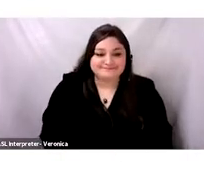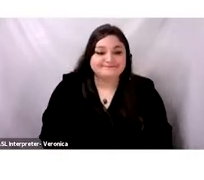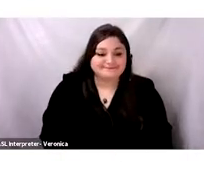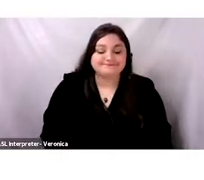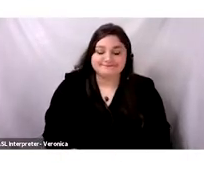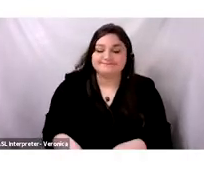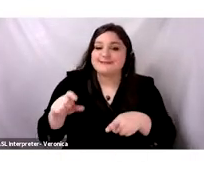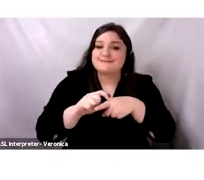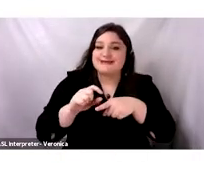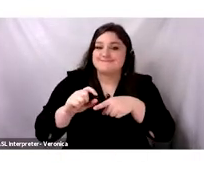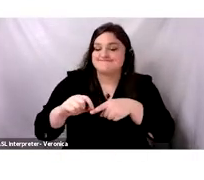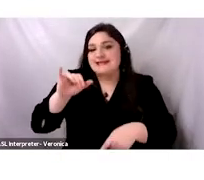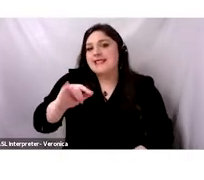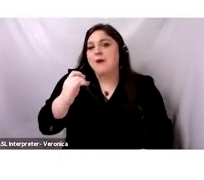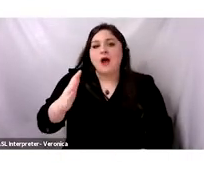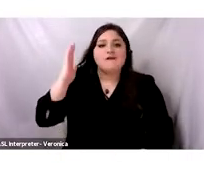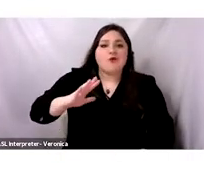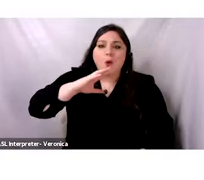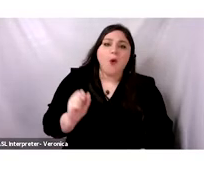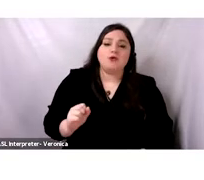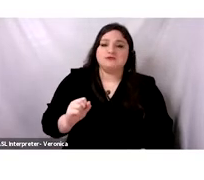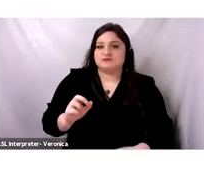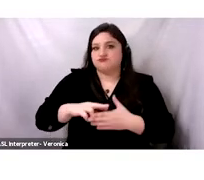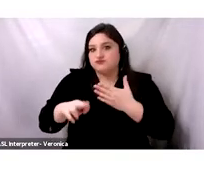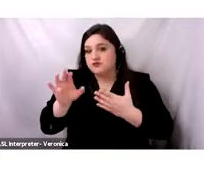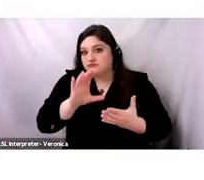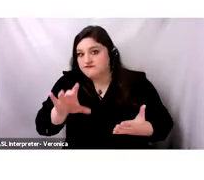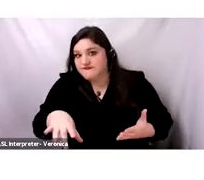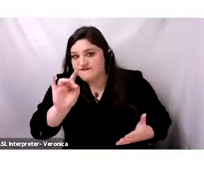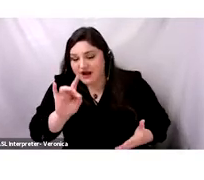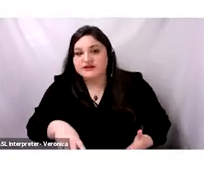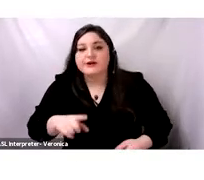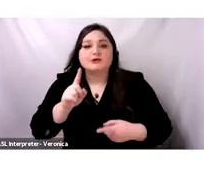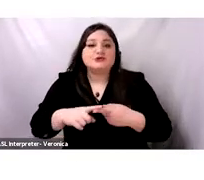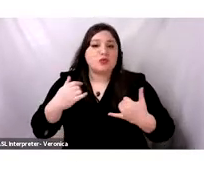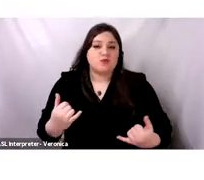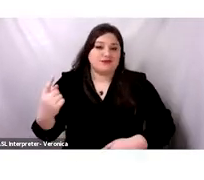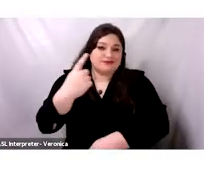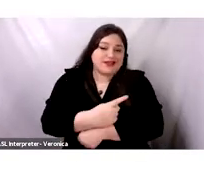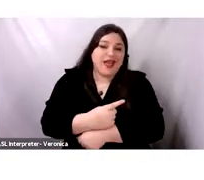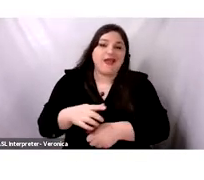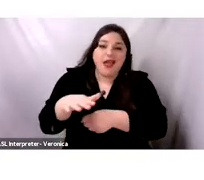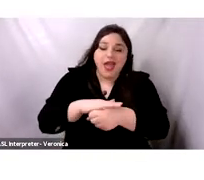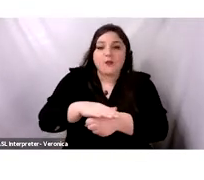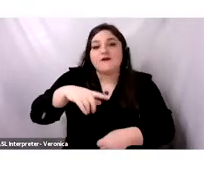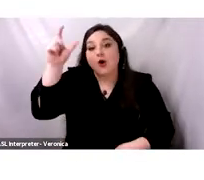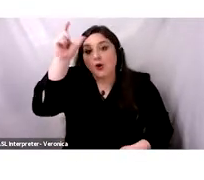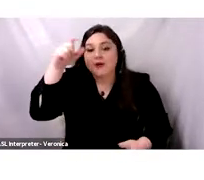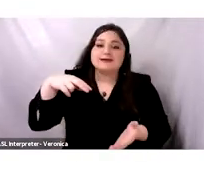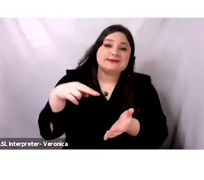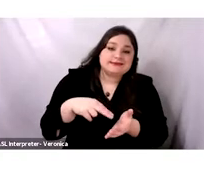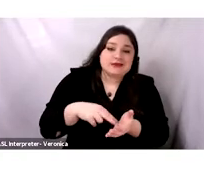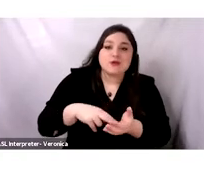findings date back to the Neolithic era and present-day countries of Greece, Syria, Turkey, and Jordan, where we